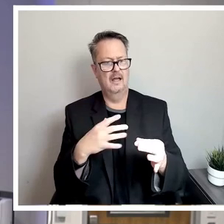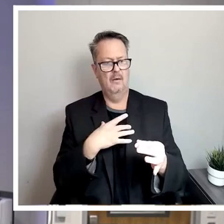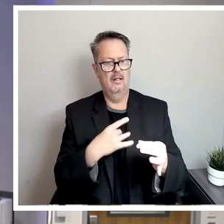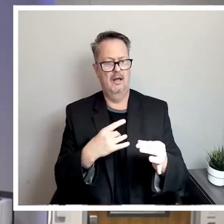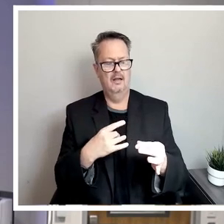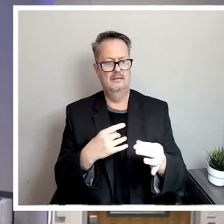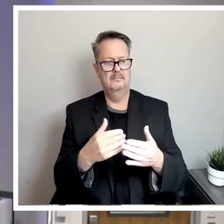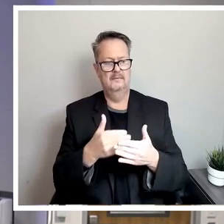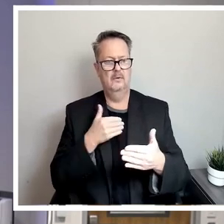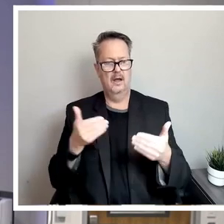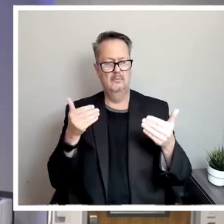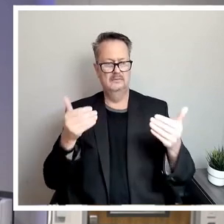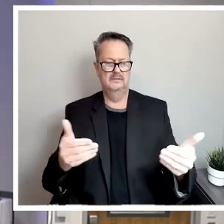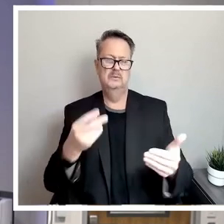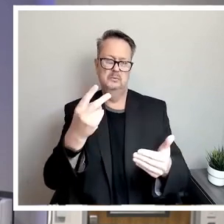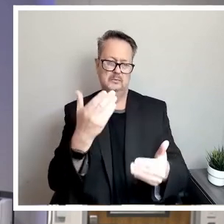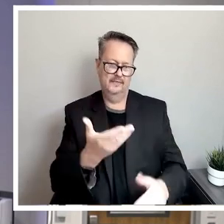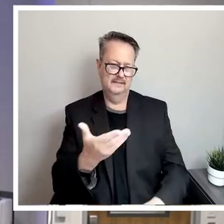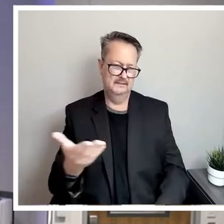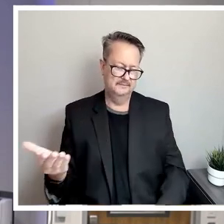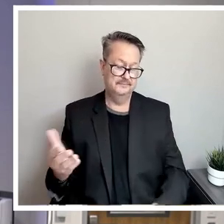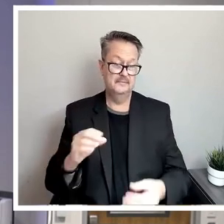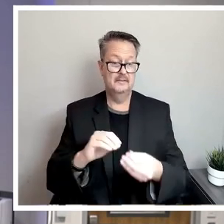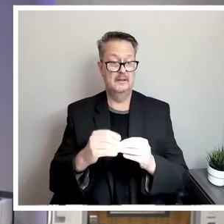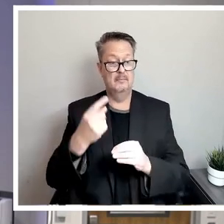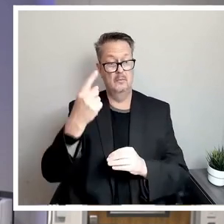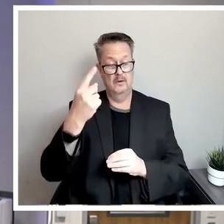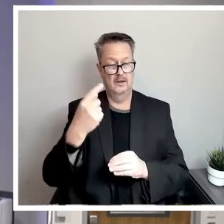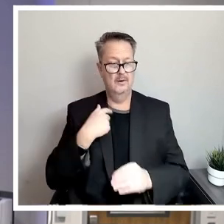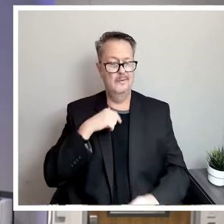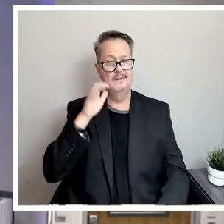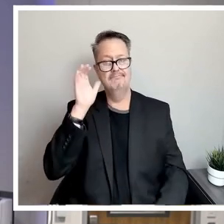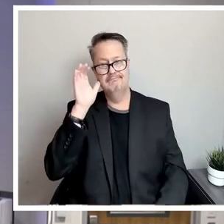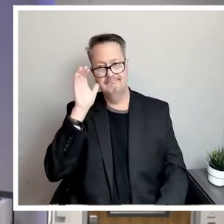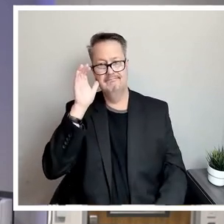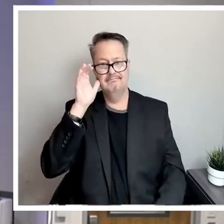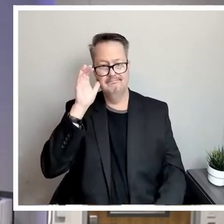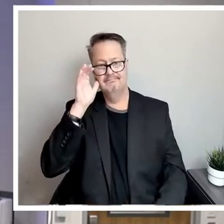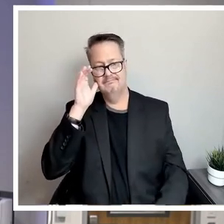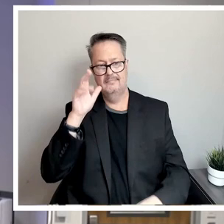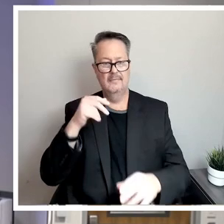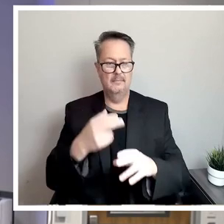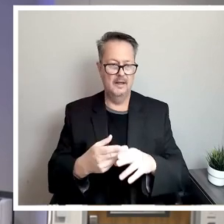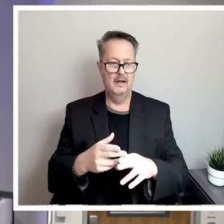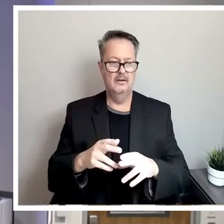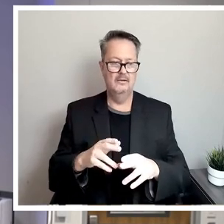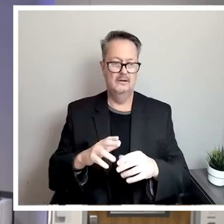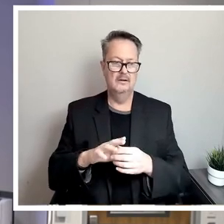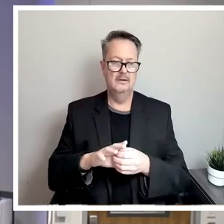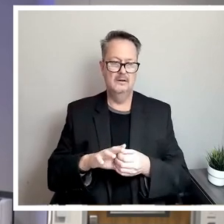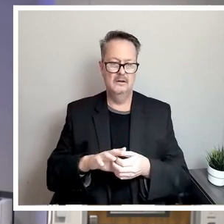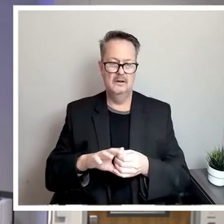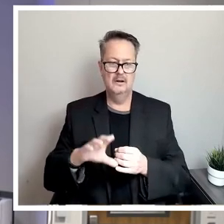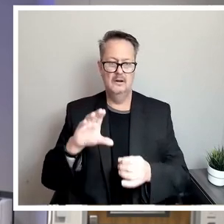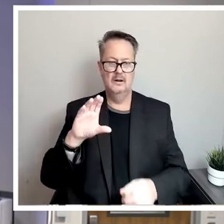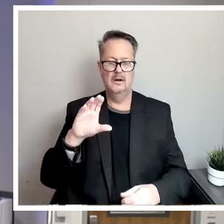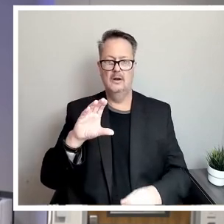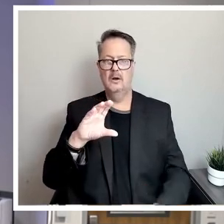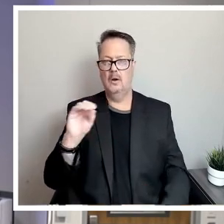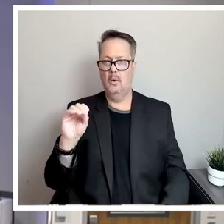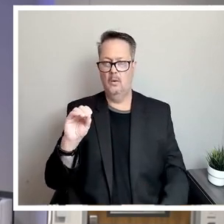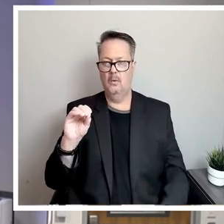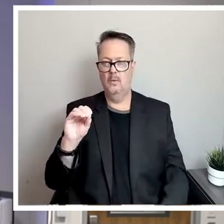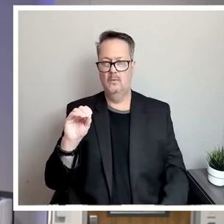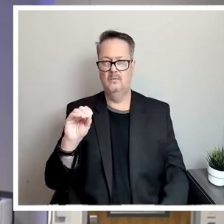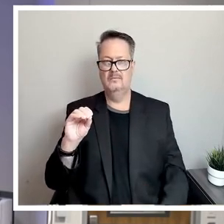proceed, two things. Number one, we've listened about coal. I'm not a big major coal proponent, but remember, I'm a board